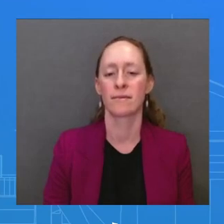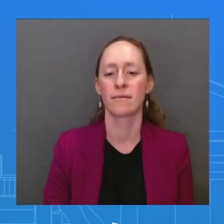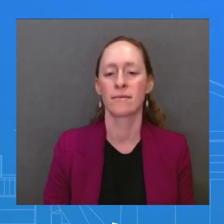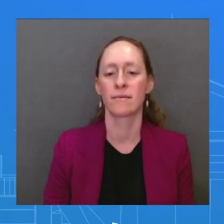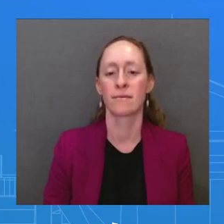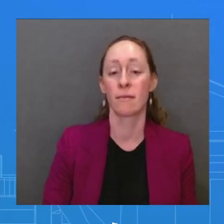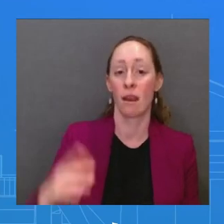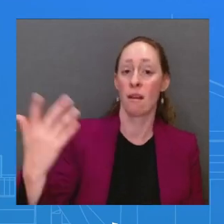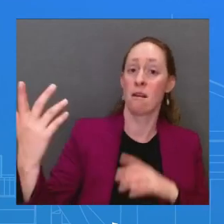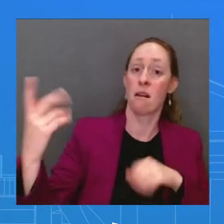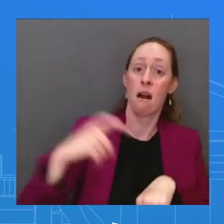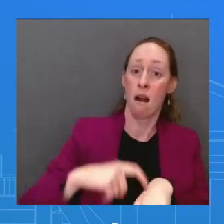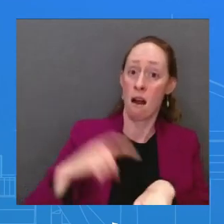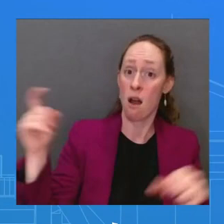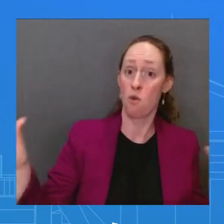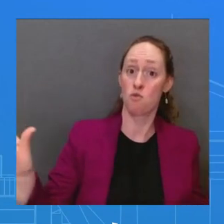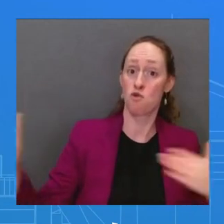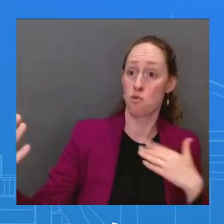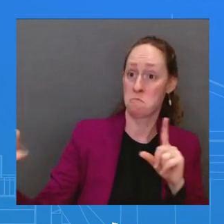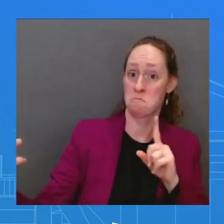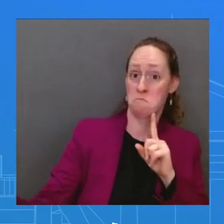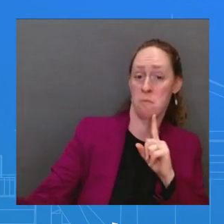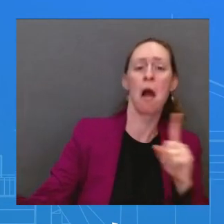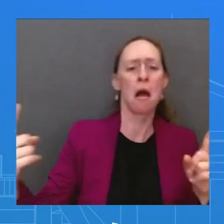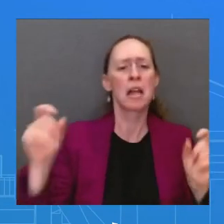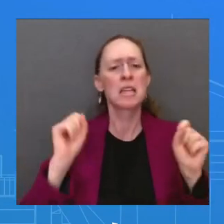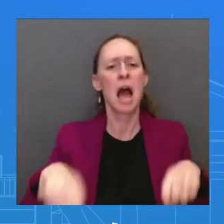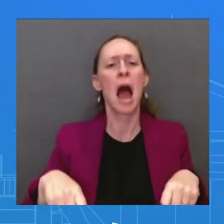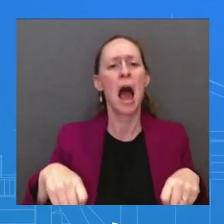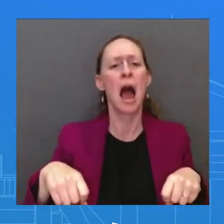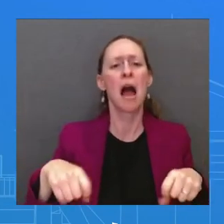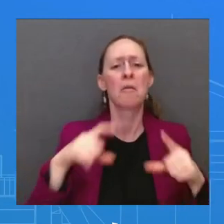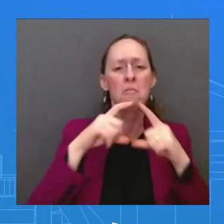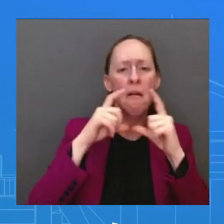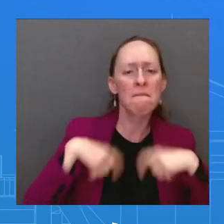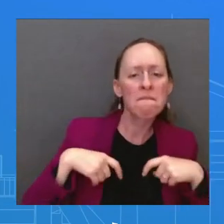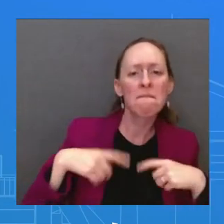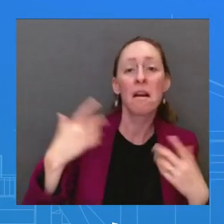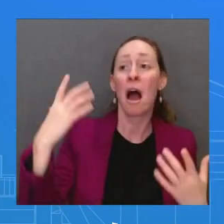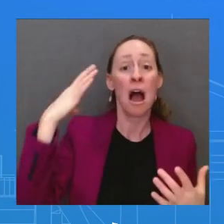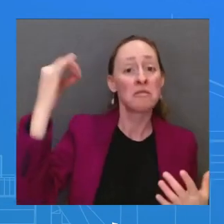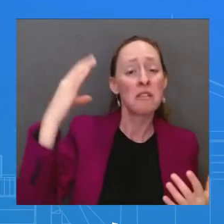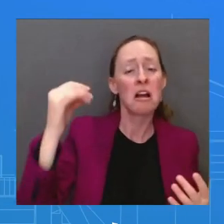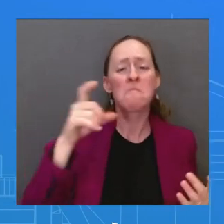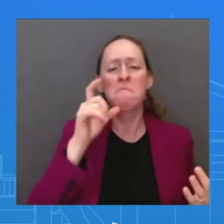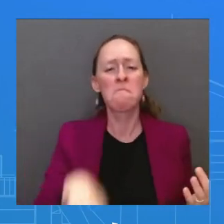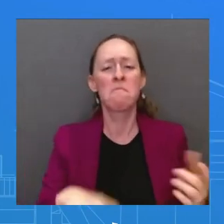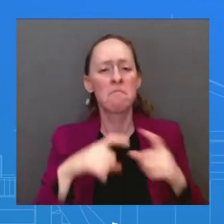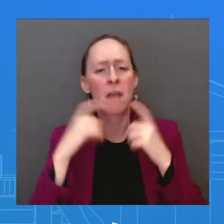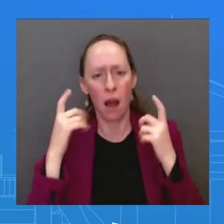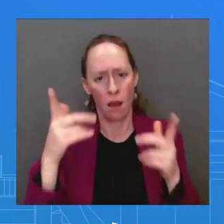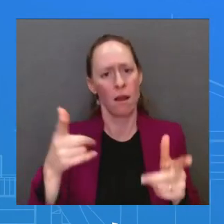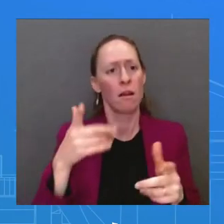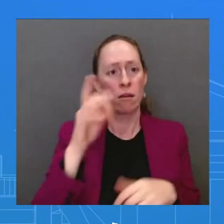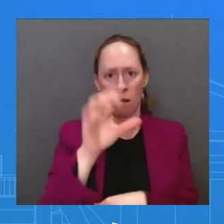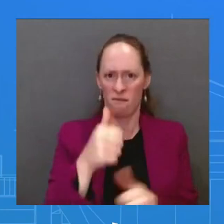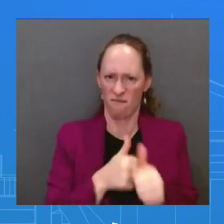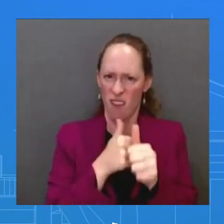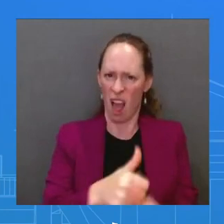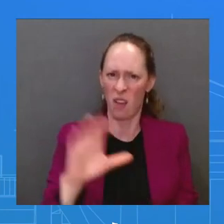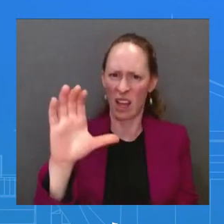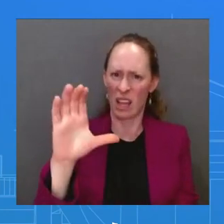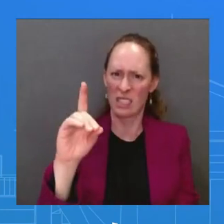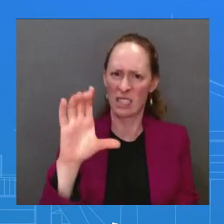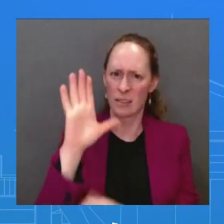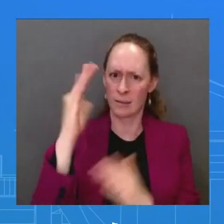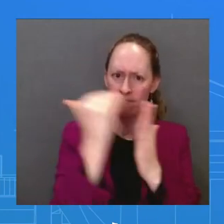and while outside as well. The CDC guidelines recommend a combination of masking, testing, and monitoring for symptoms. The President